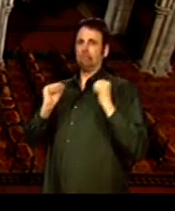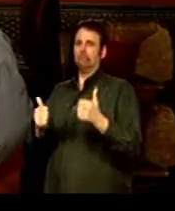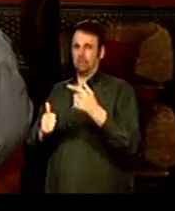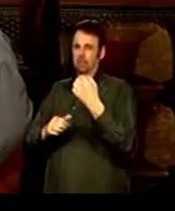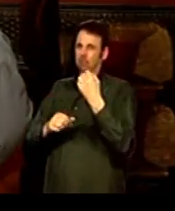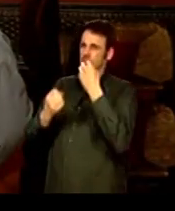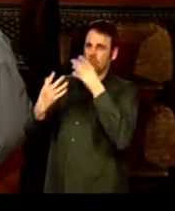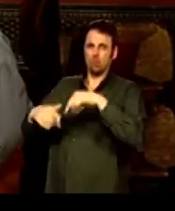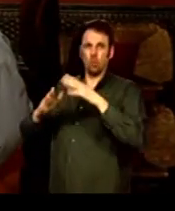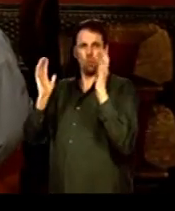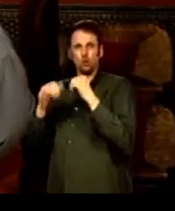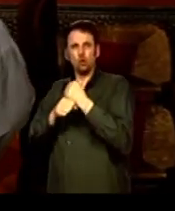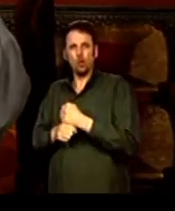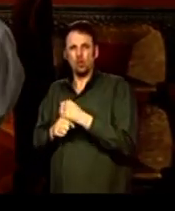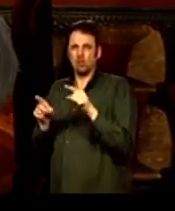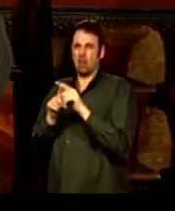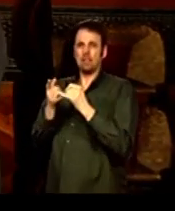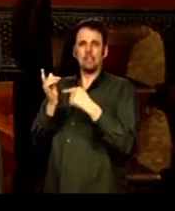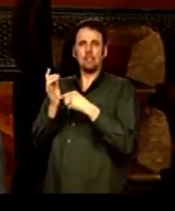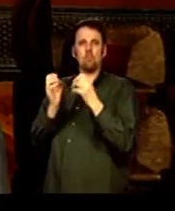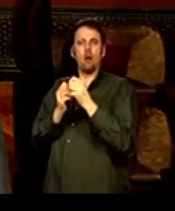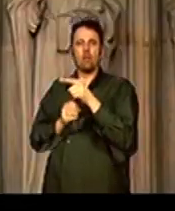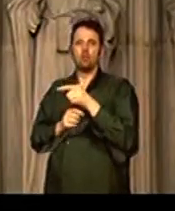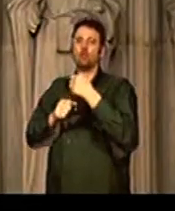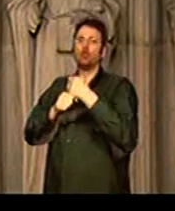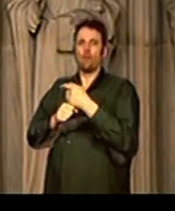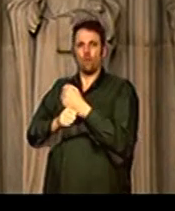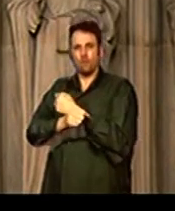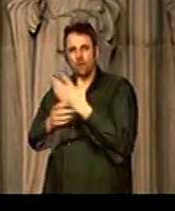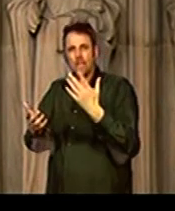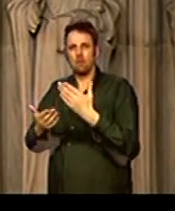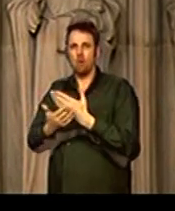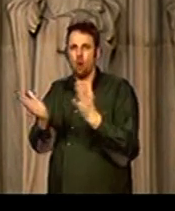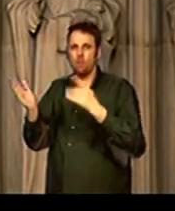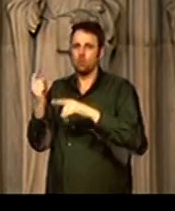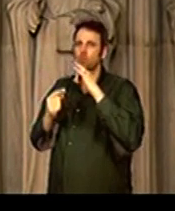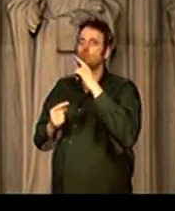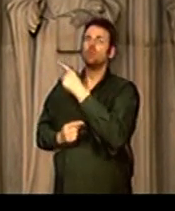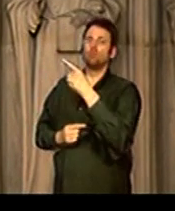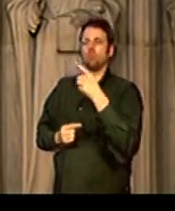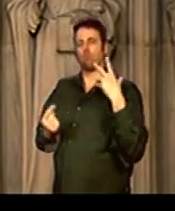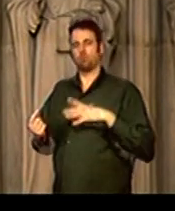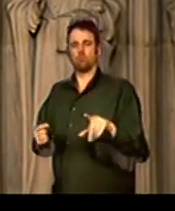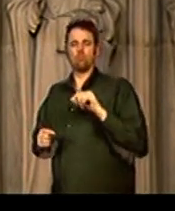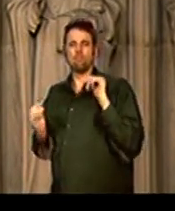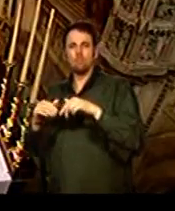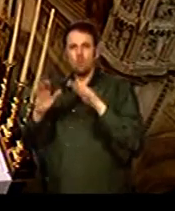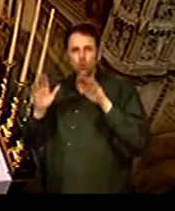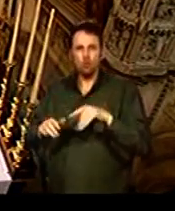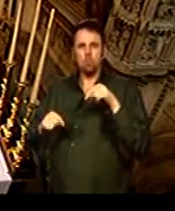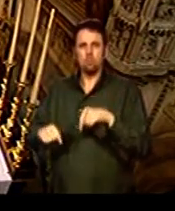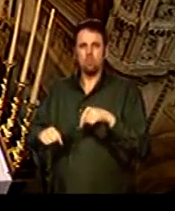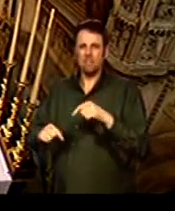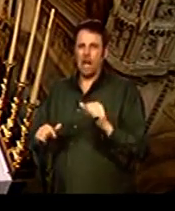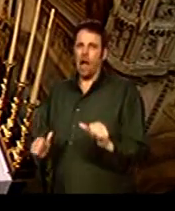magnificent place of worship. But like St Bartholomew's, the church was made free and open to whomever chose to worship here.